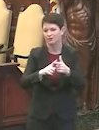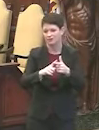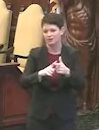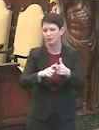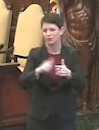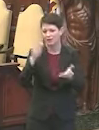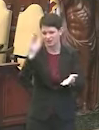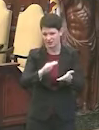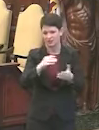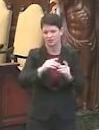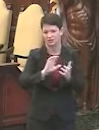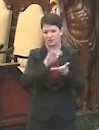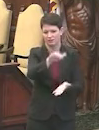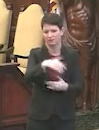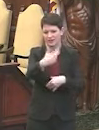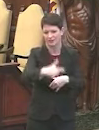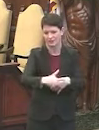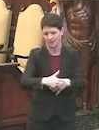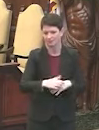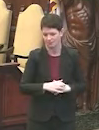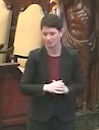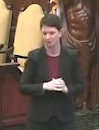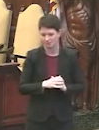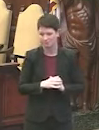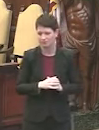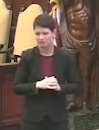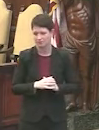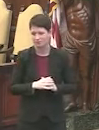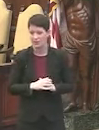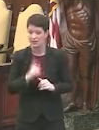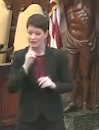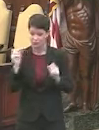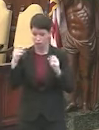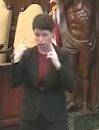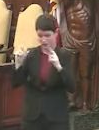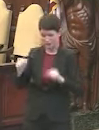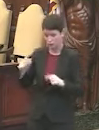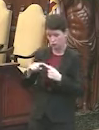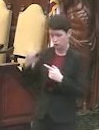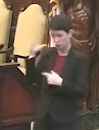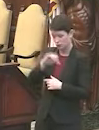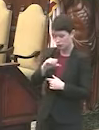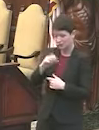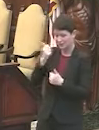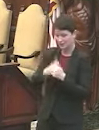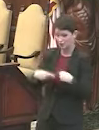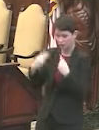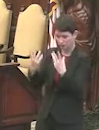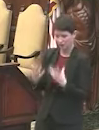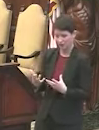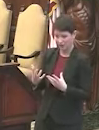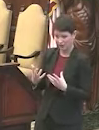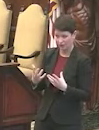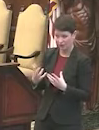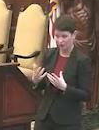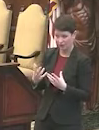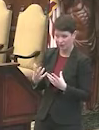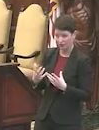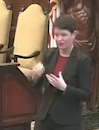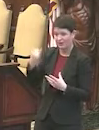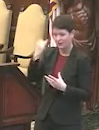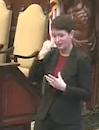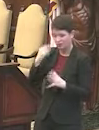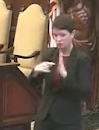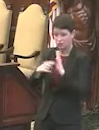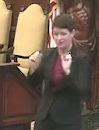allocations. Okay. So would it be reasonable then to assume that each provider, if it